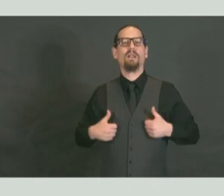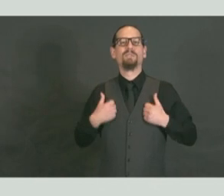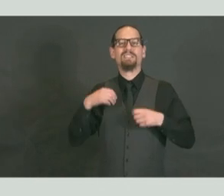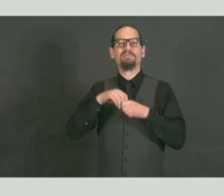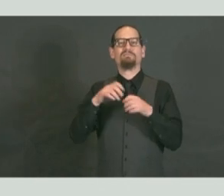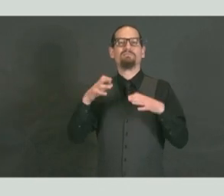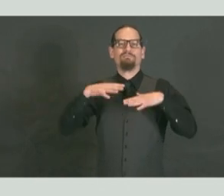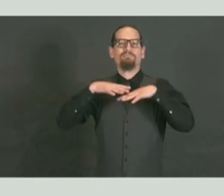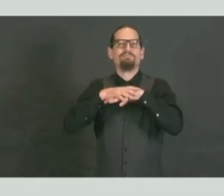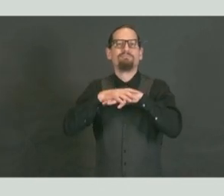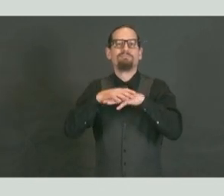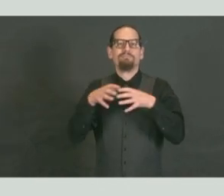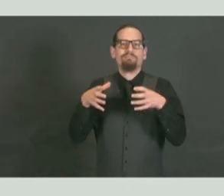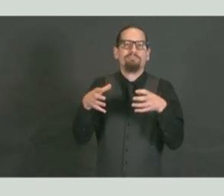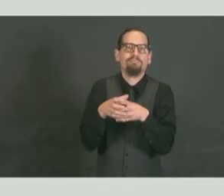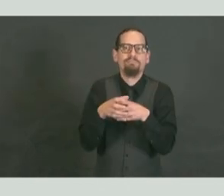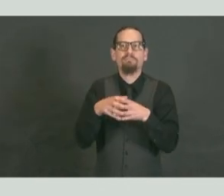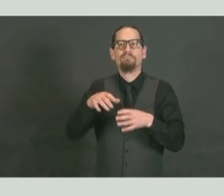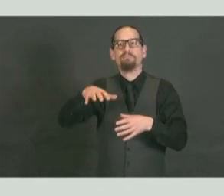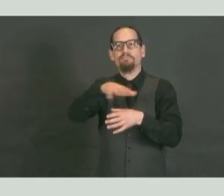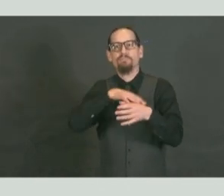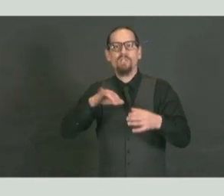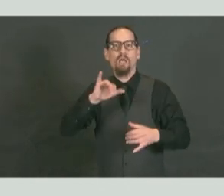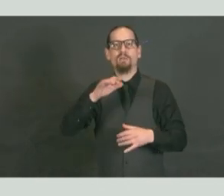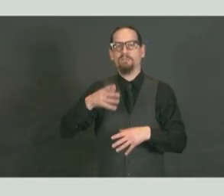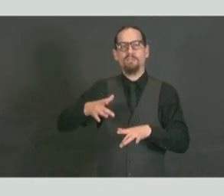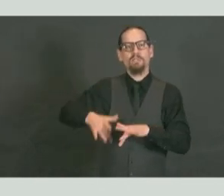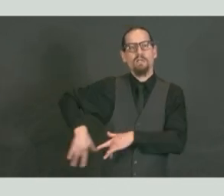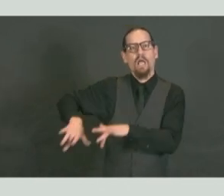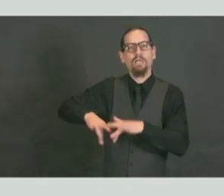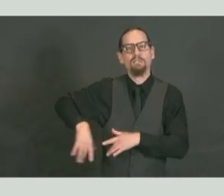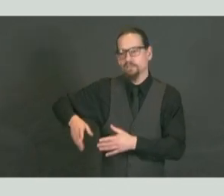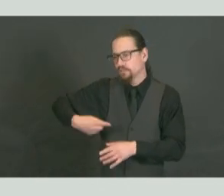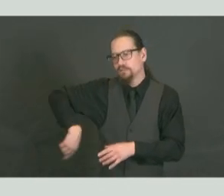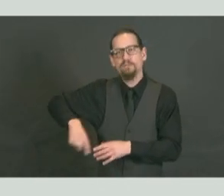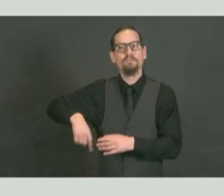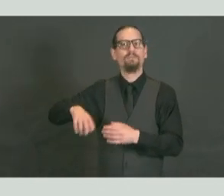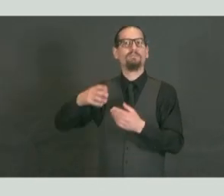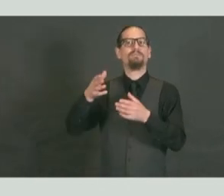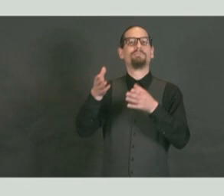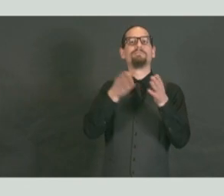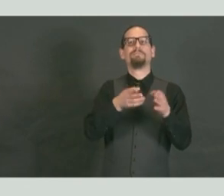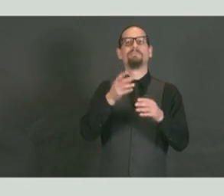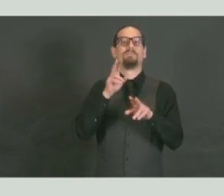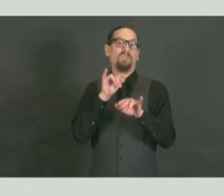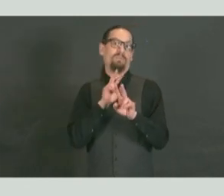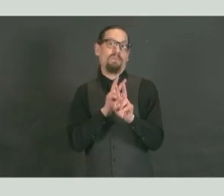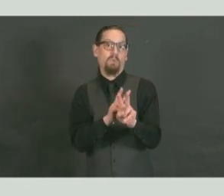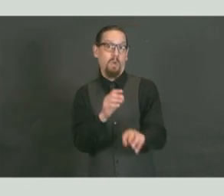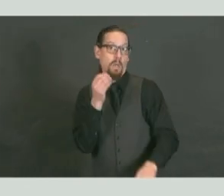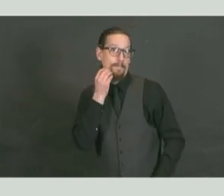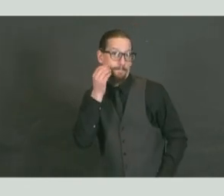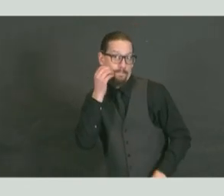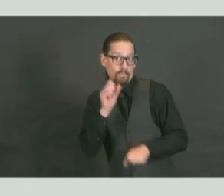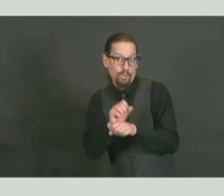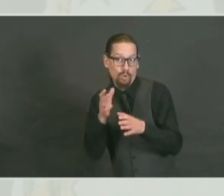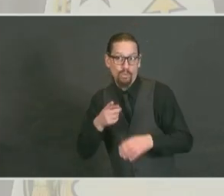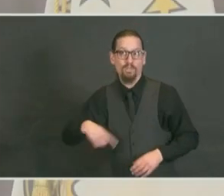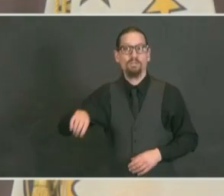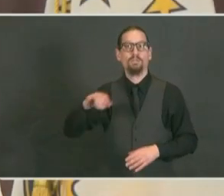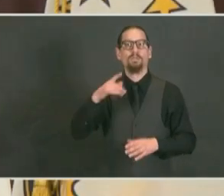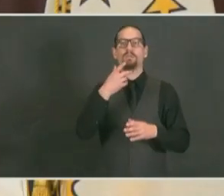involved in blood, organ, and tissue donations, funeral home workers, and adults in group homes for people with developmental disabilities.